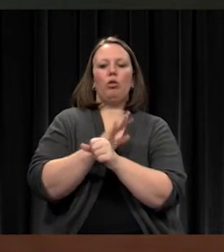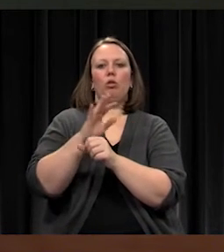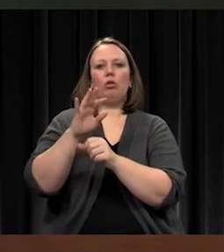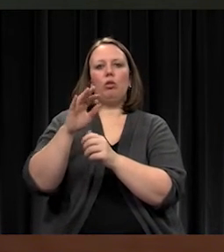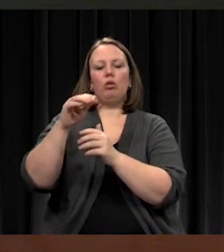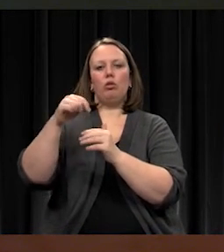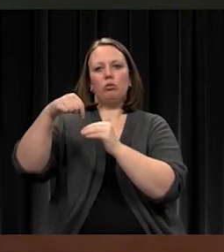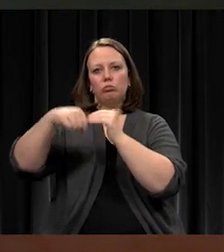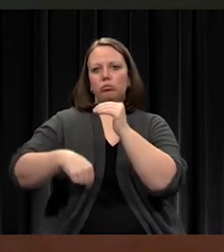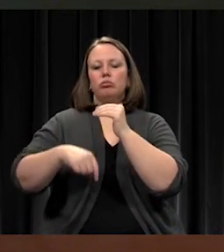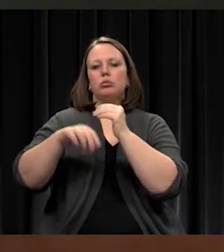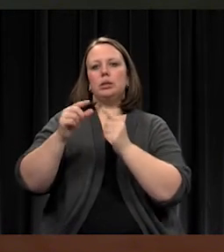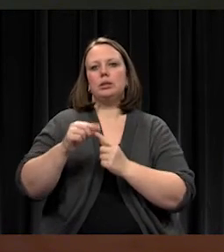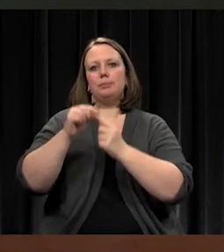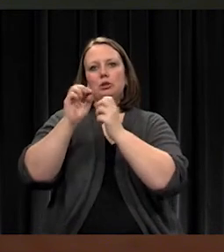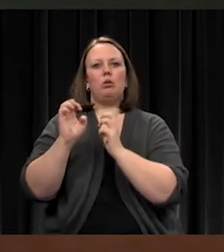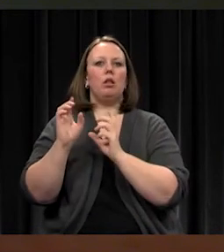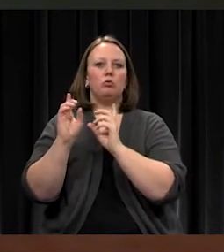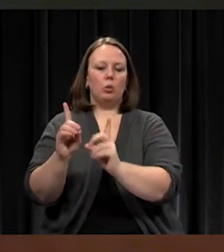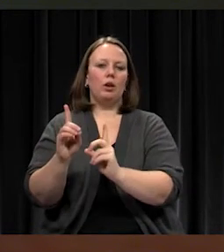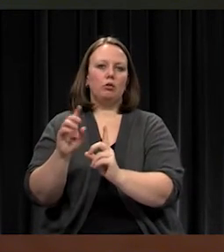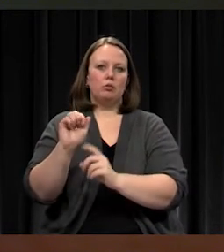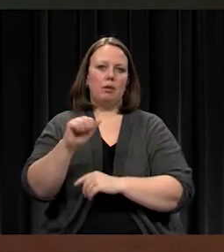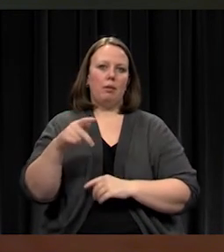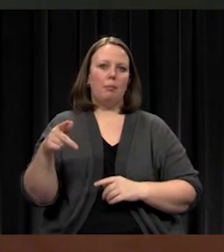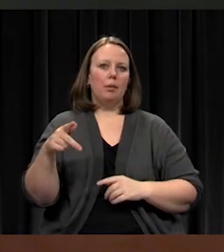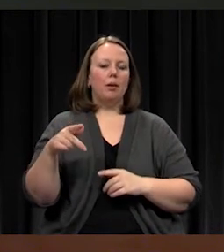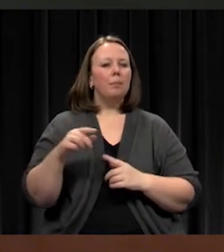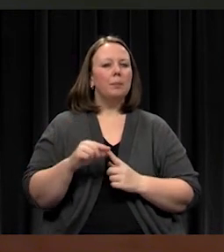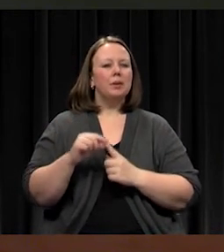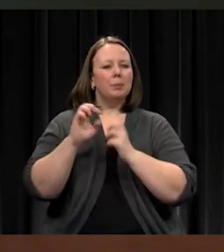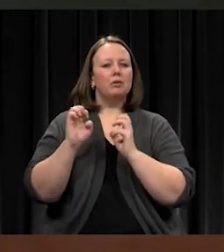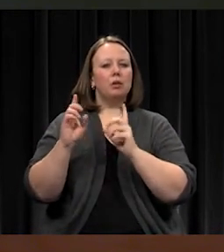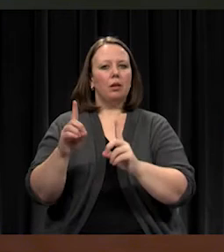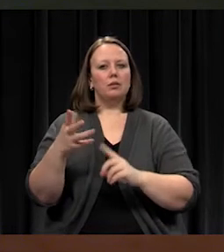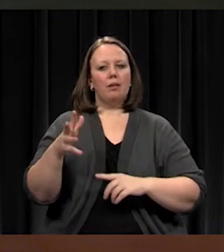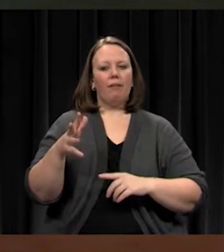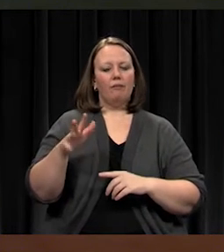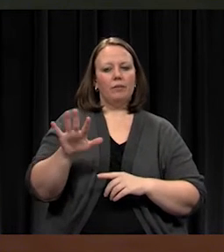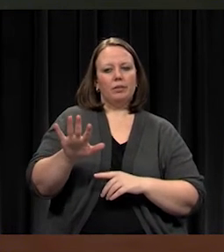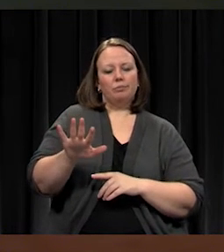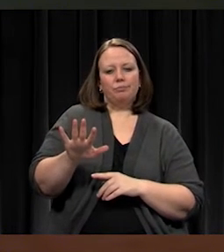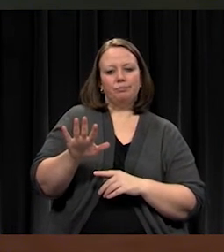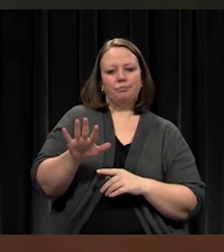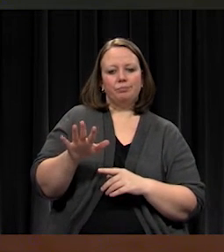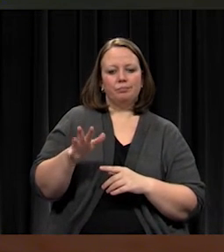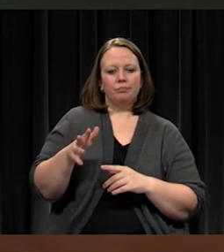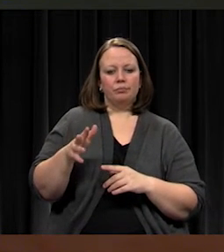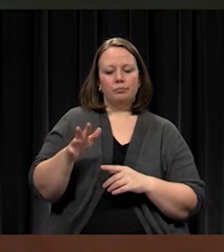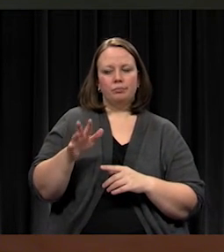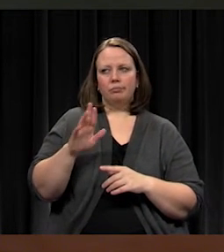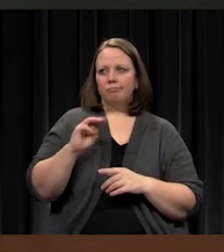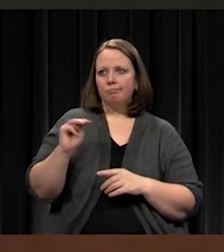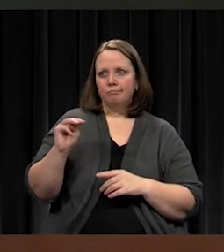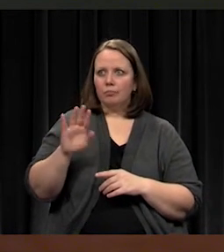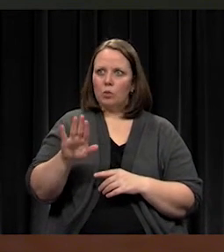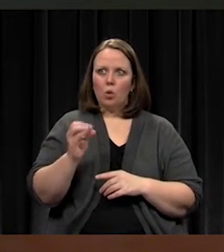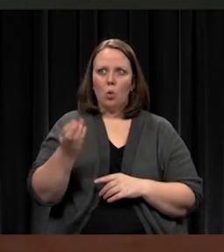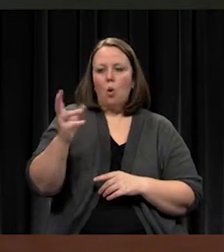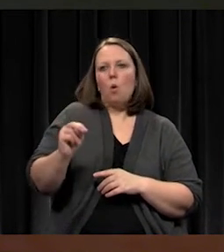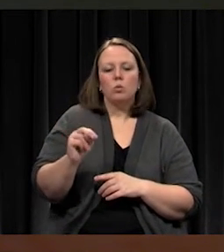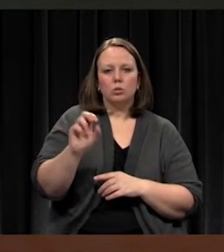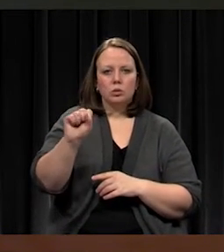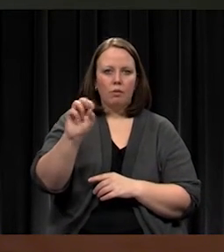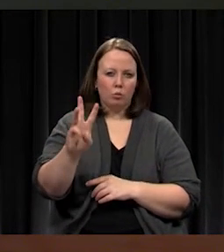education application. Special ed is kind of its own software so to speak.